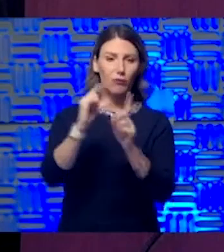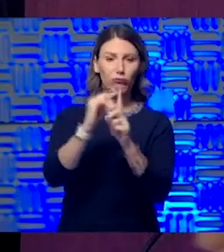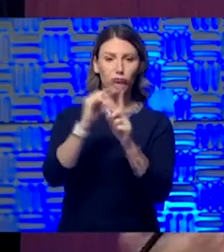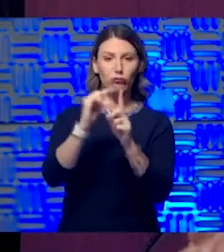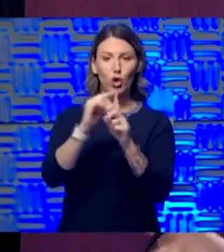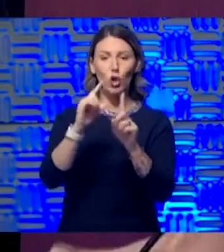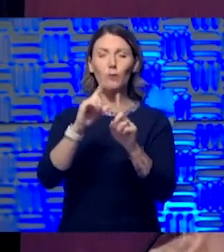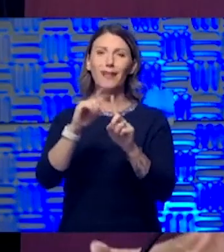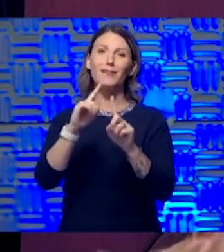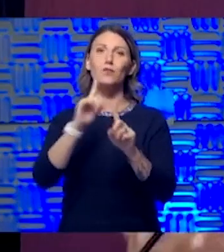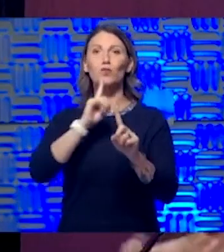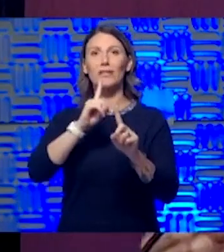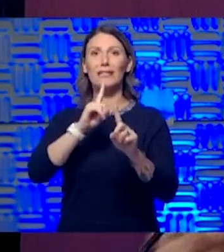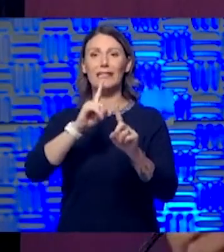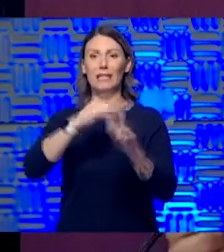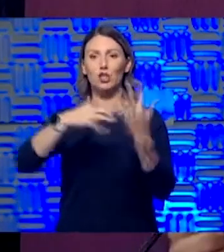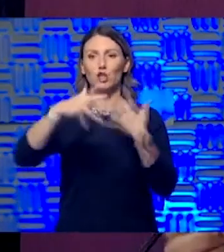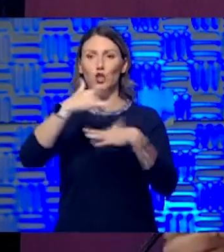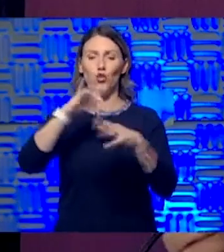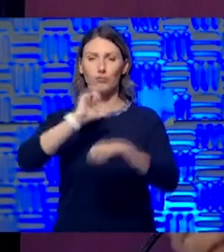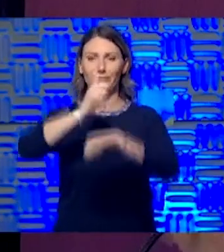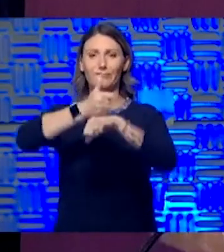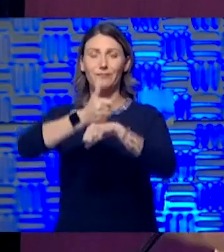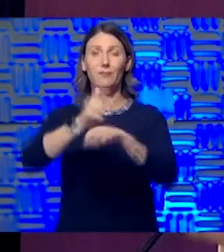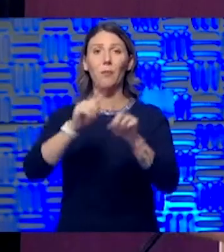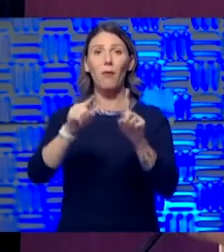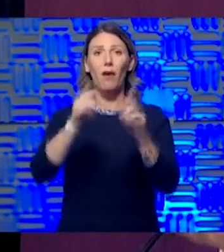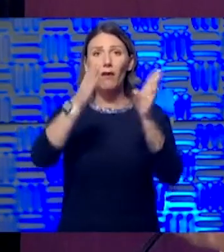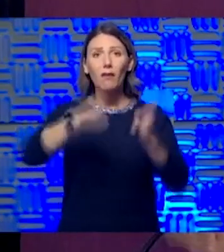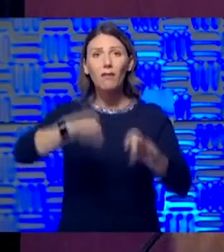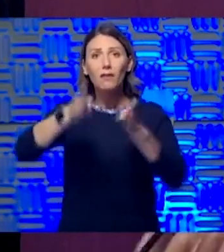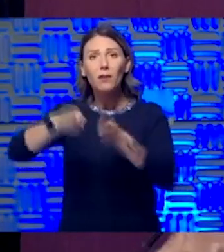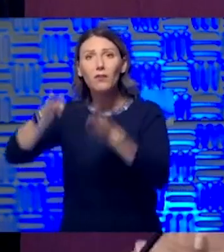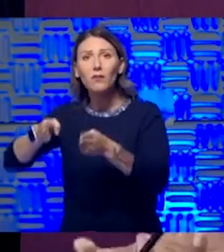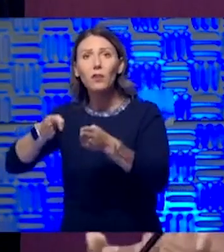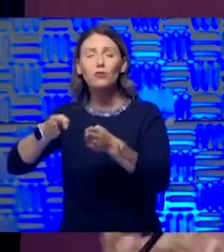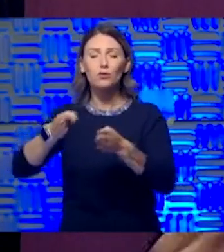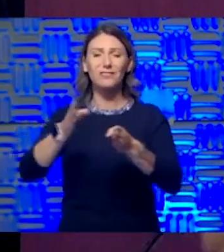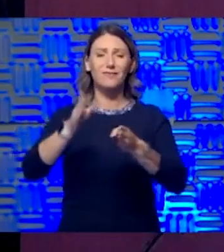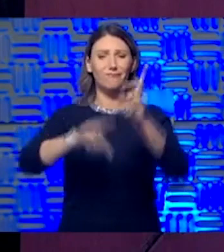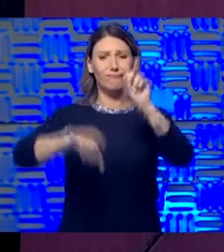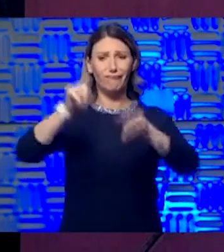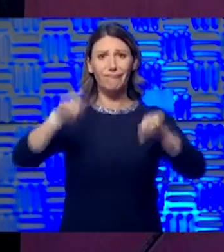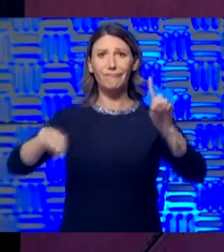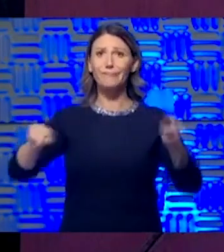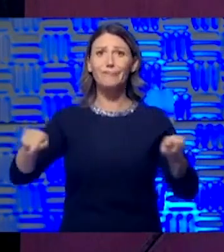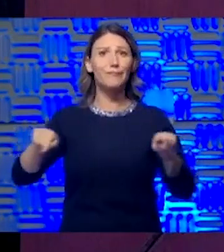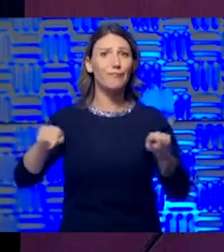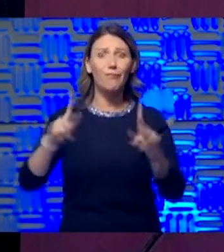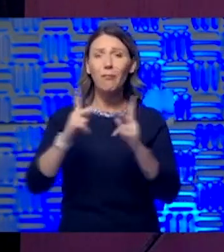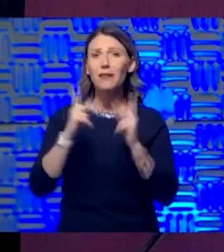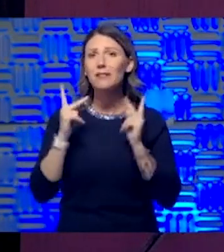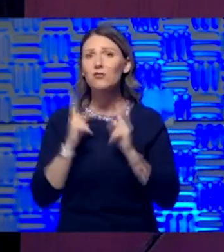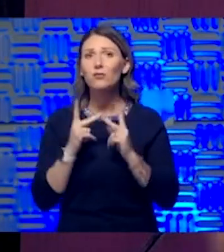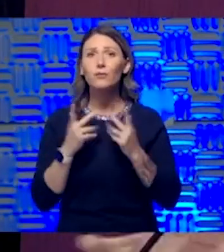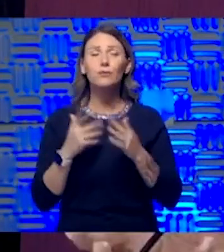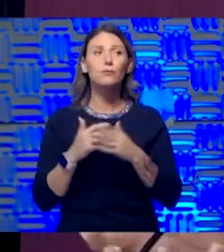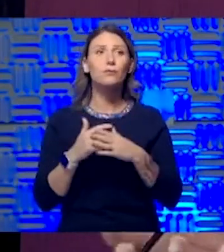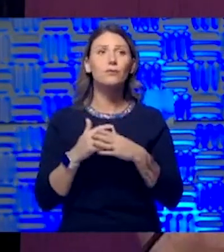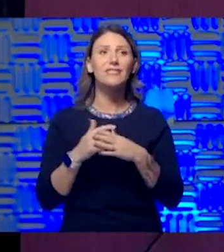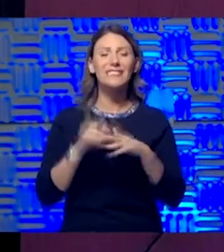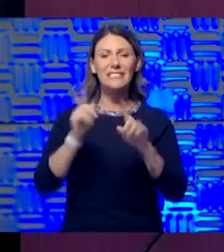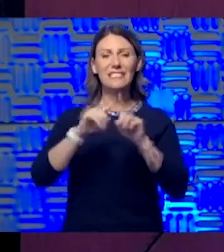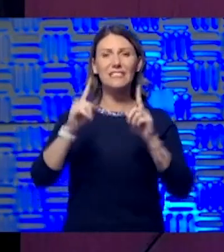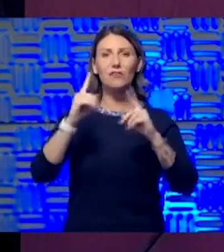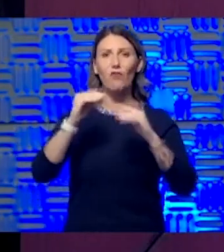human beings end up finding themselves subjected to and or in different positions, in different strata,